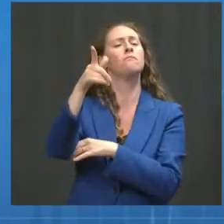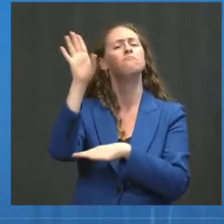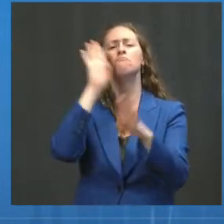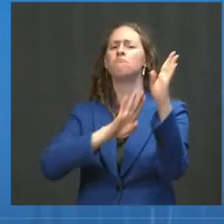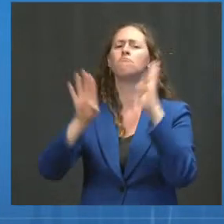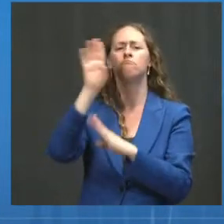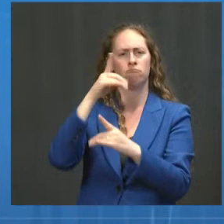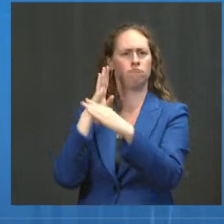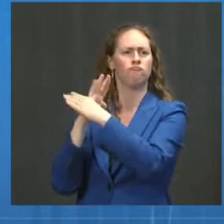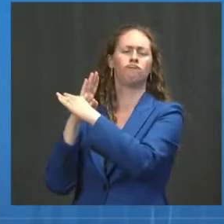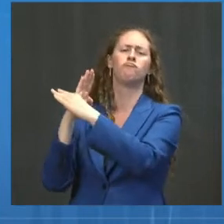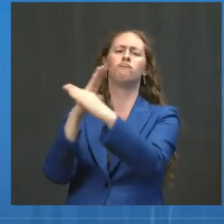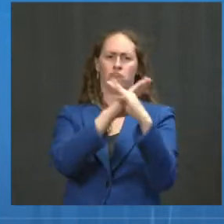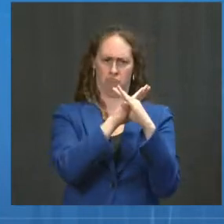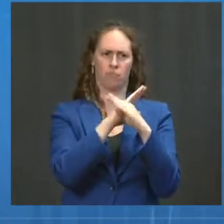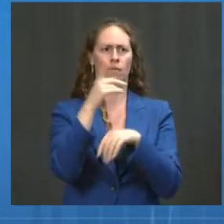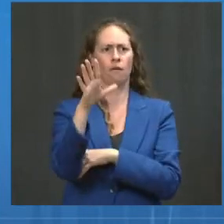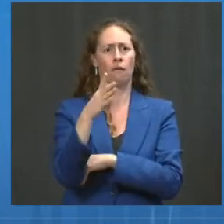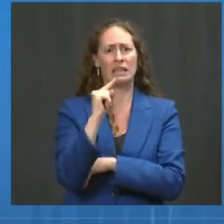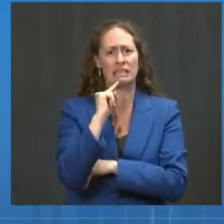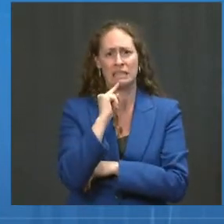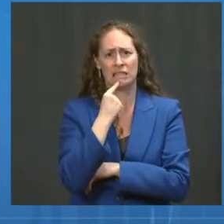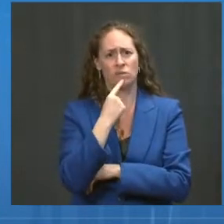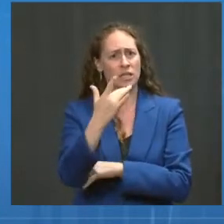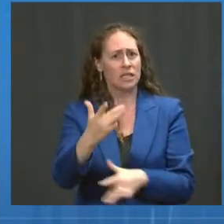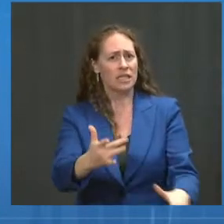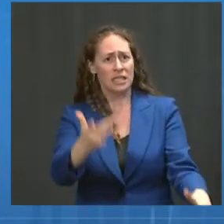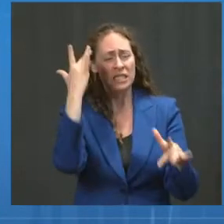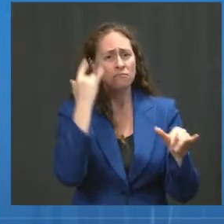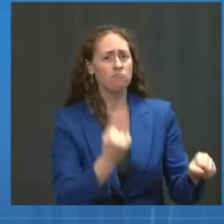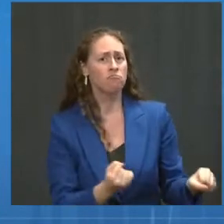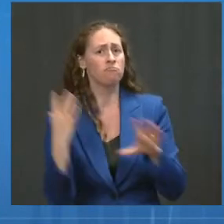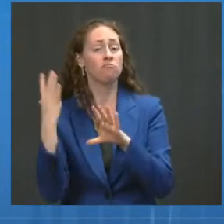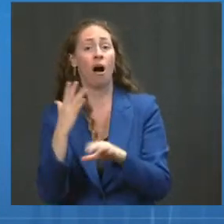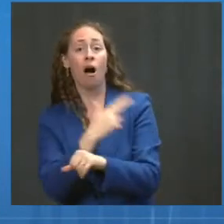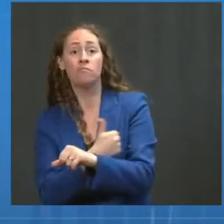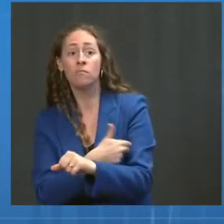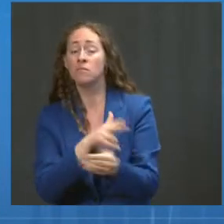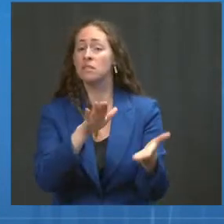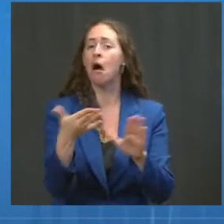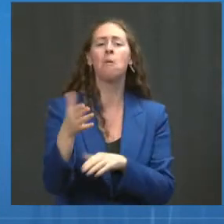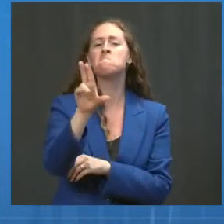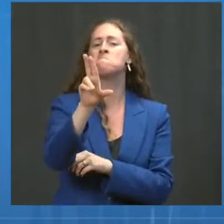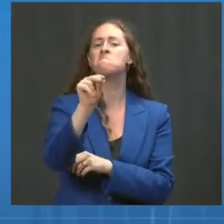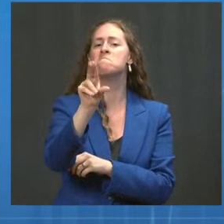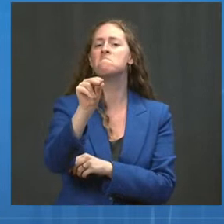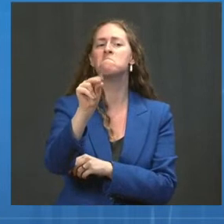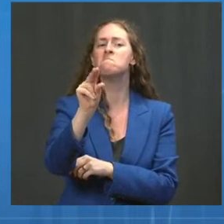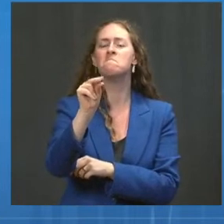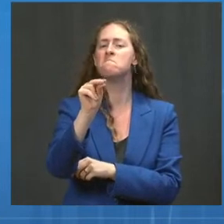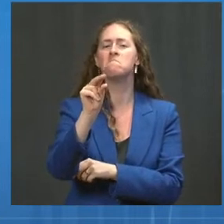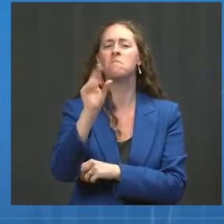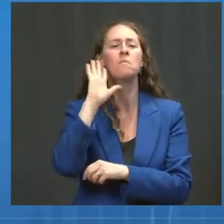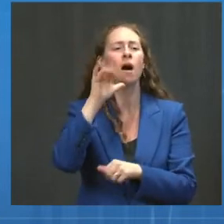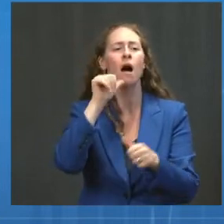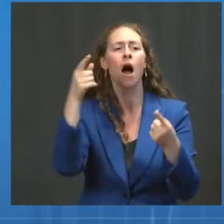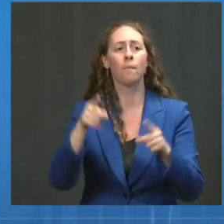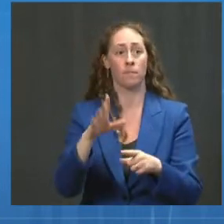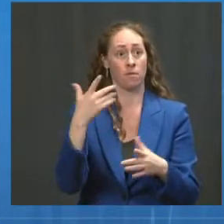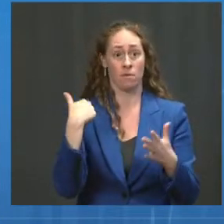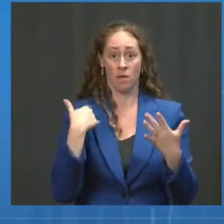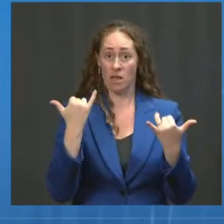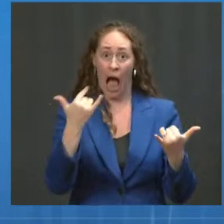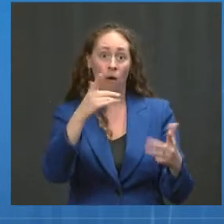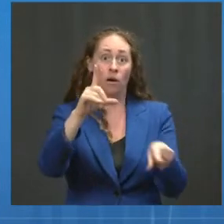-19, severe disease, hospitalization, and death. So we are not recommending that you go out and get a booster today.